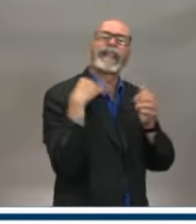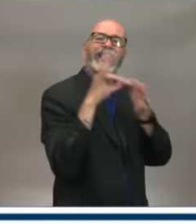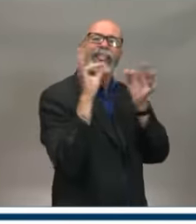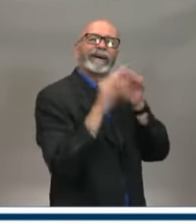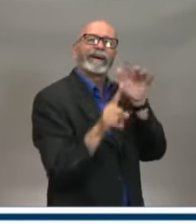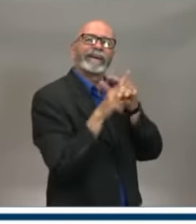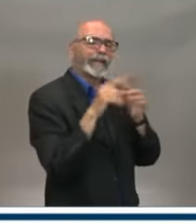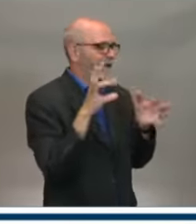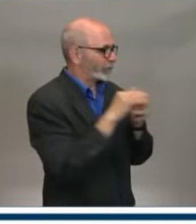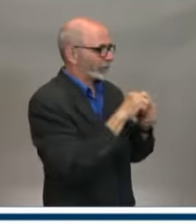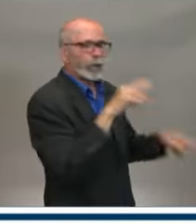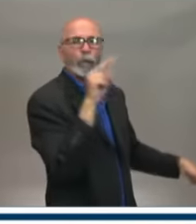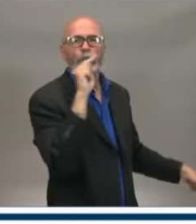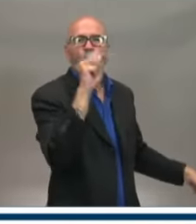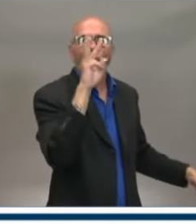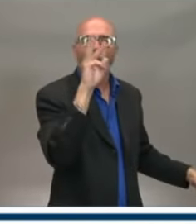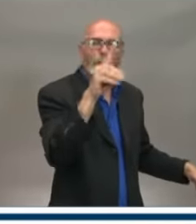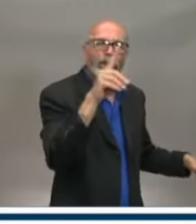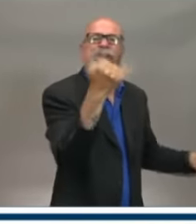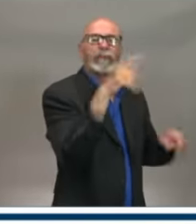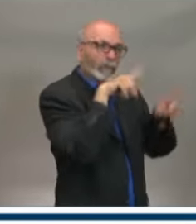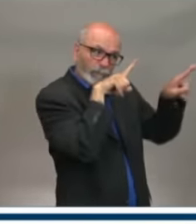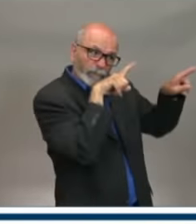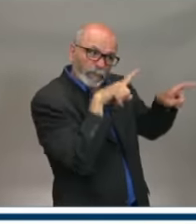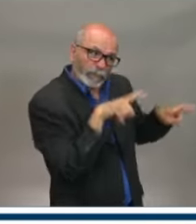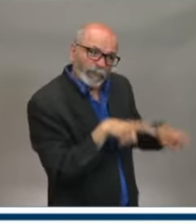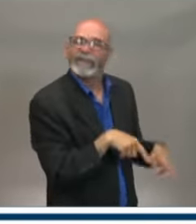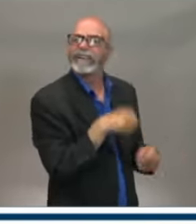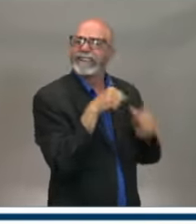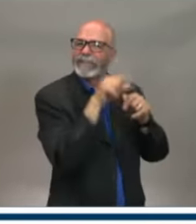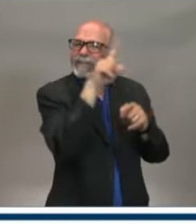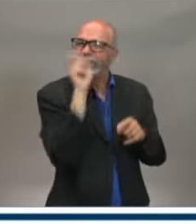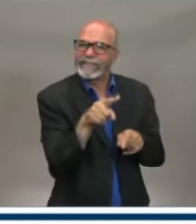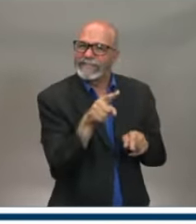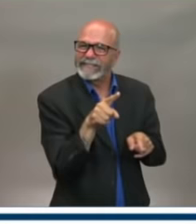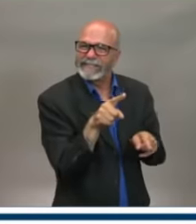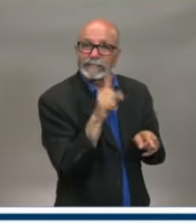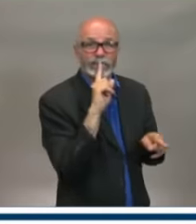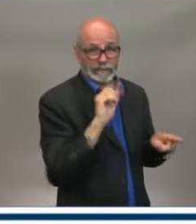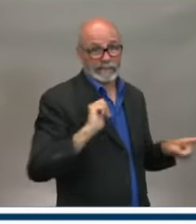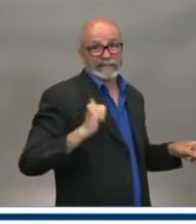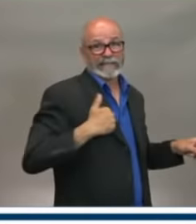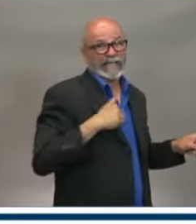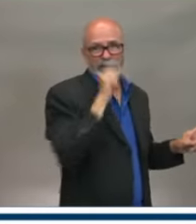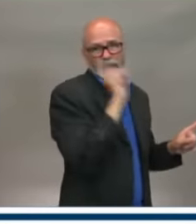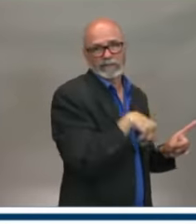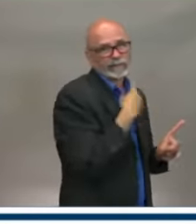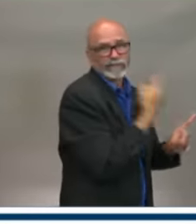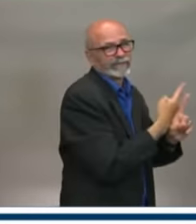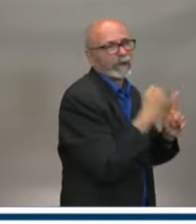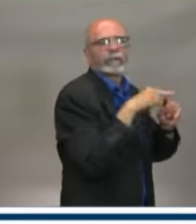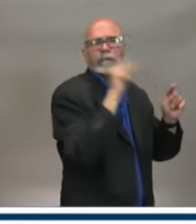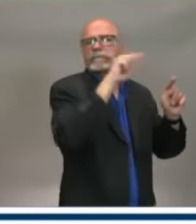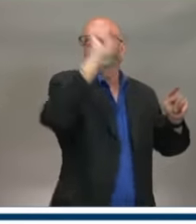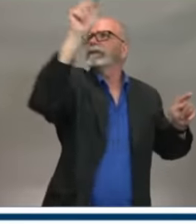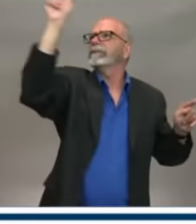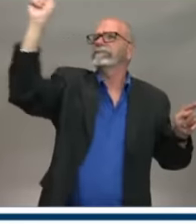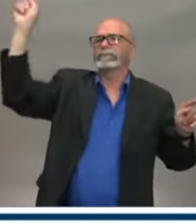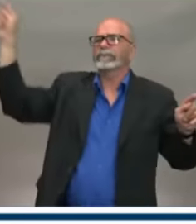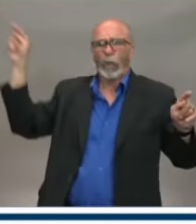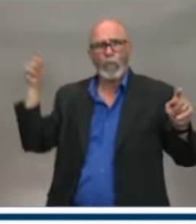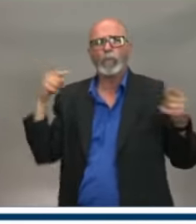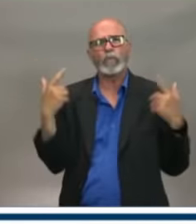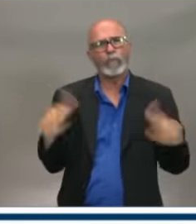only example in Canada where there was a lot of cases of COVID-19 in long-term care facilities. So I'm